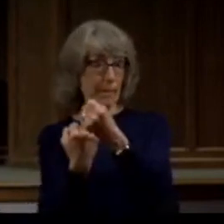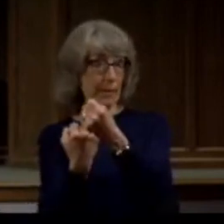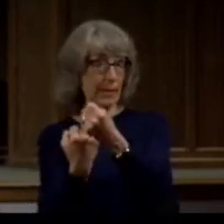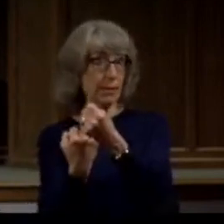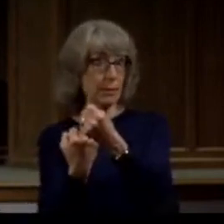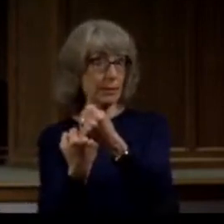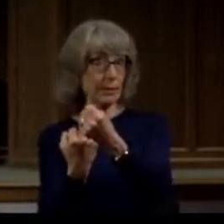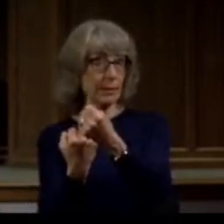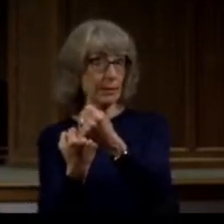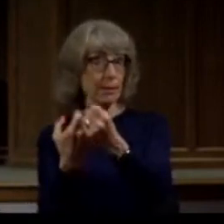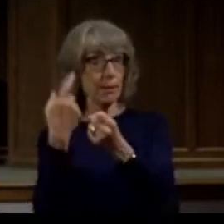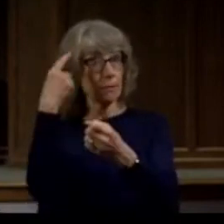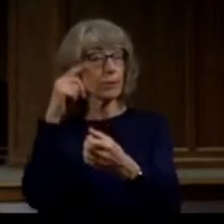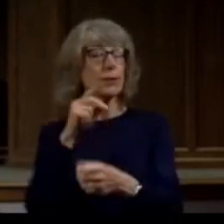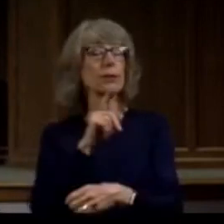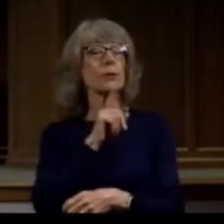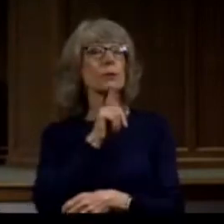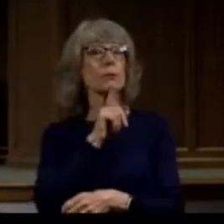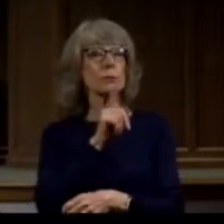the truth